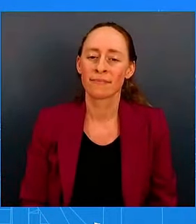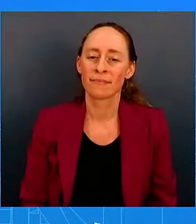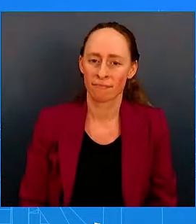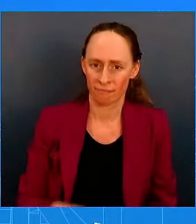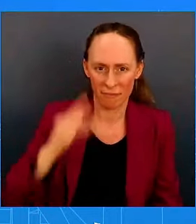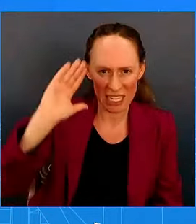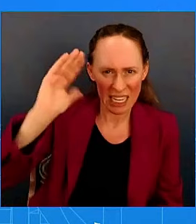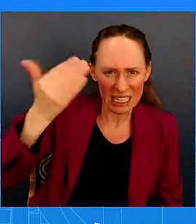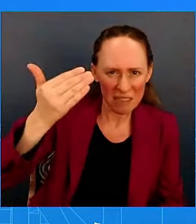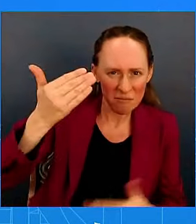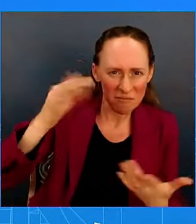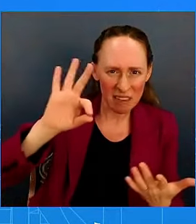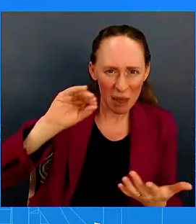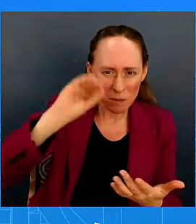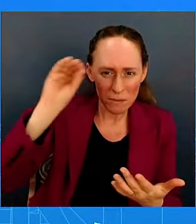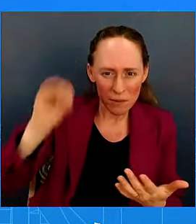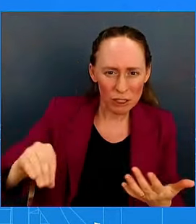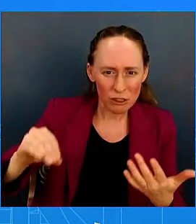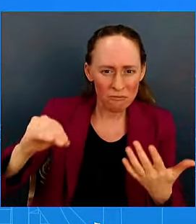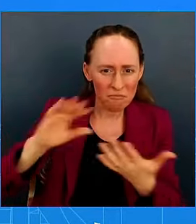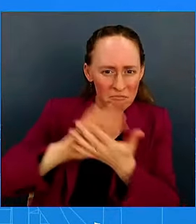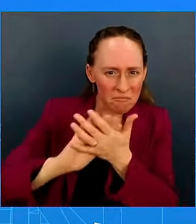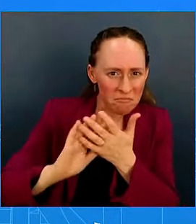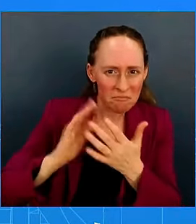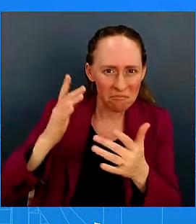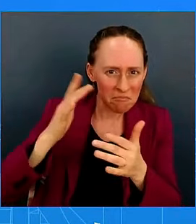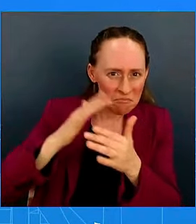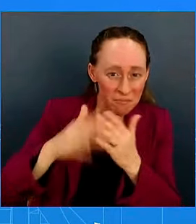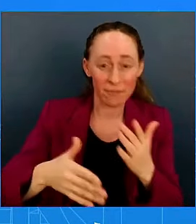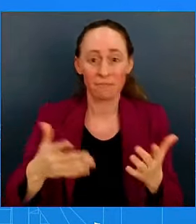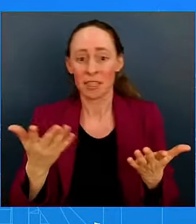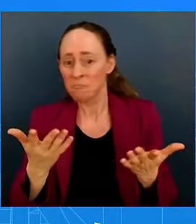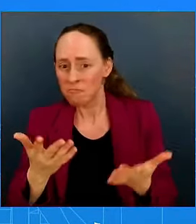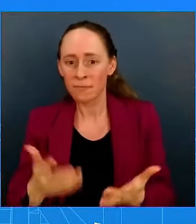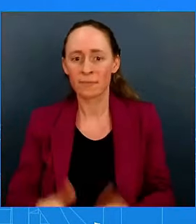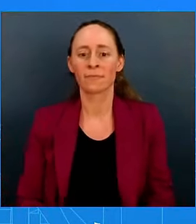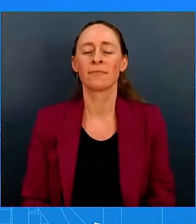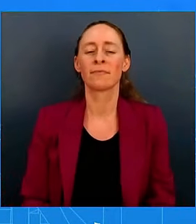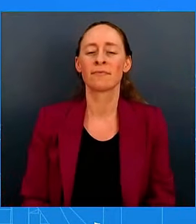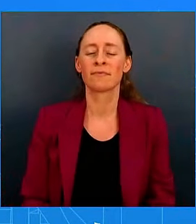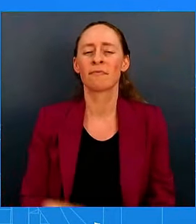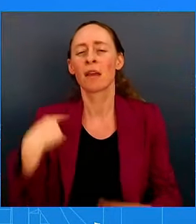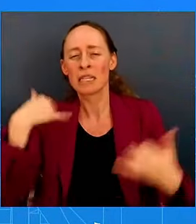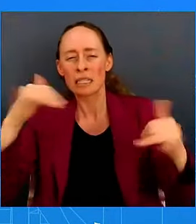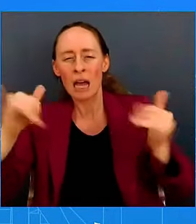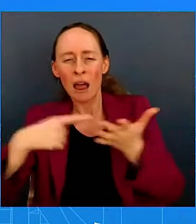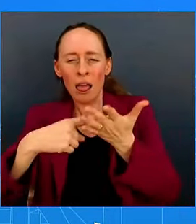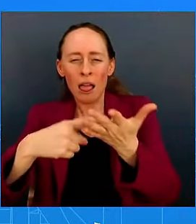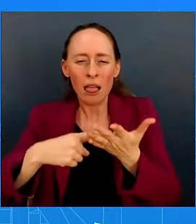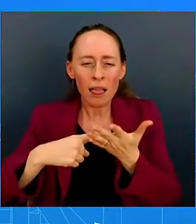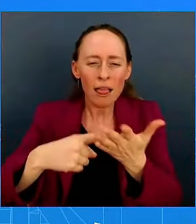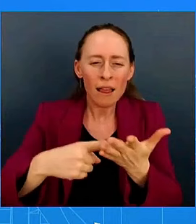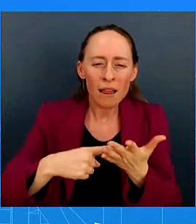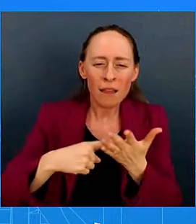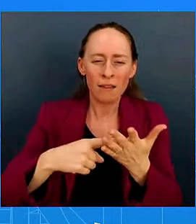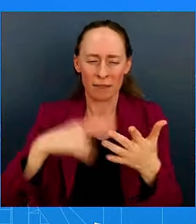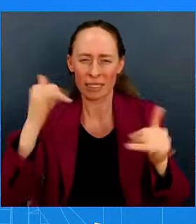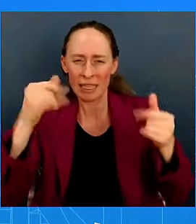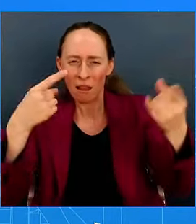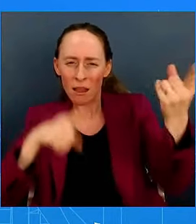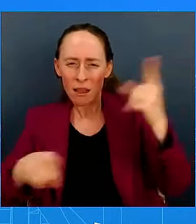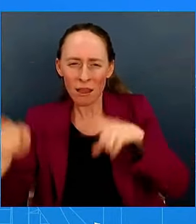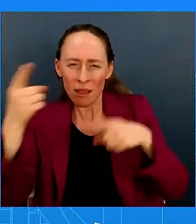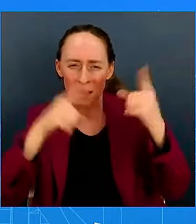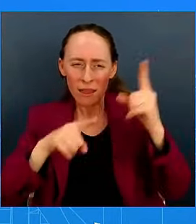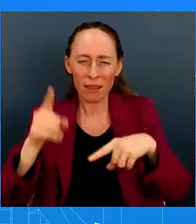of the agreed framework and the language, that's still the case. The framework has been agreed to. The major architecture of the deal had been agreed to by both sides. But